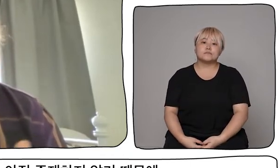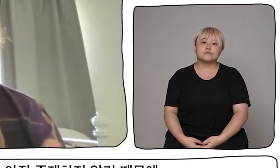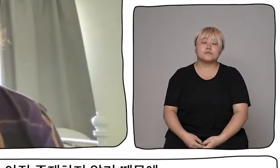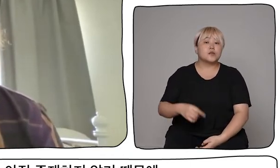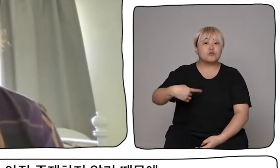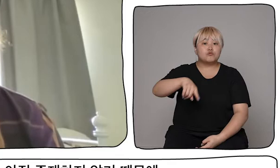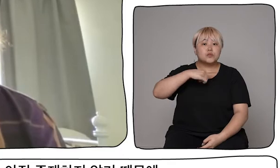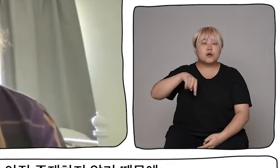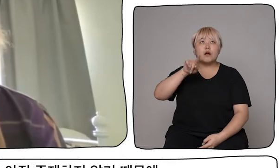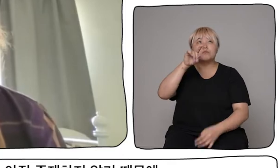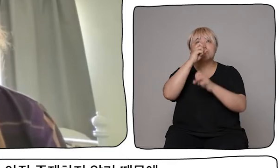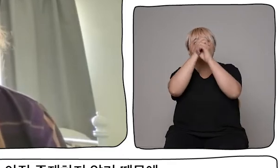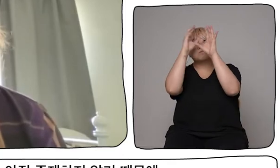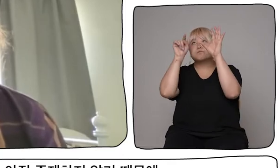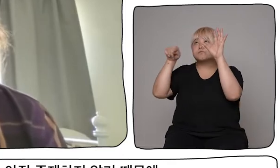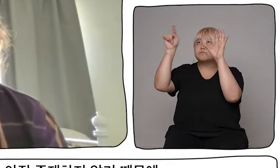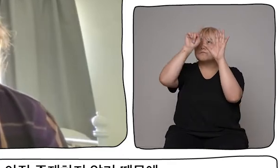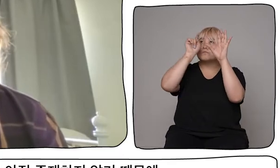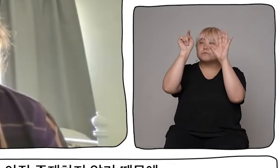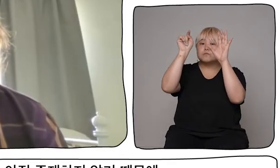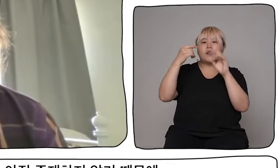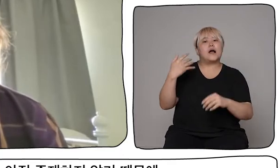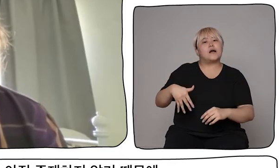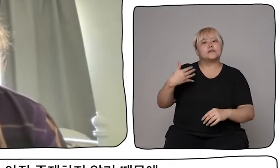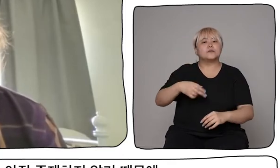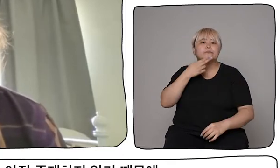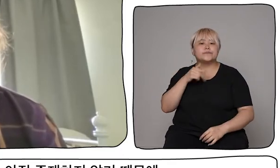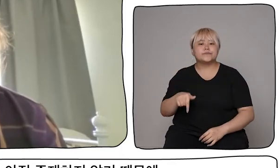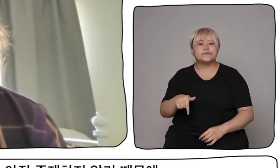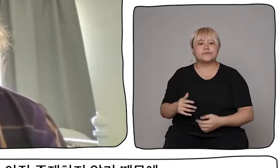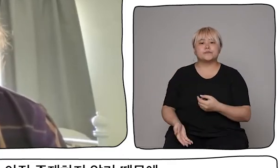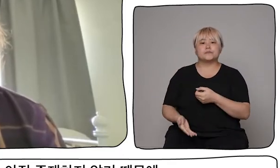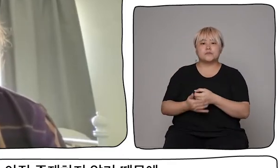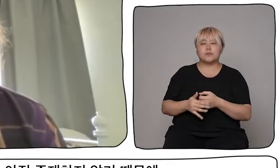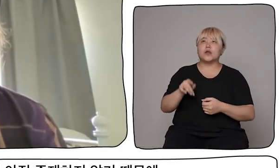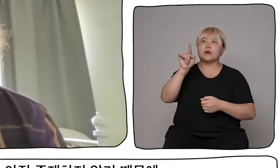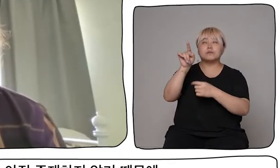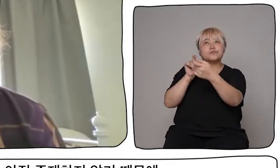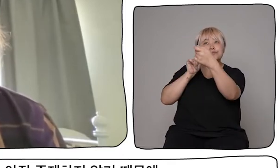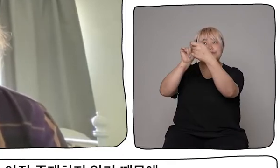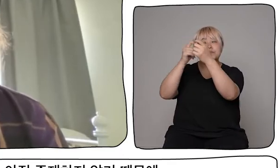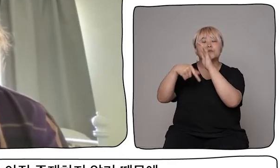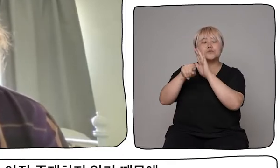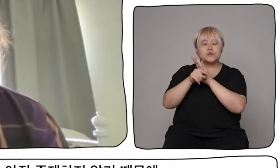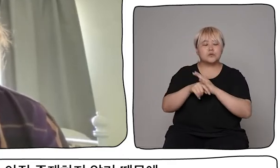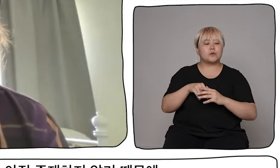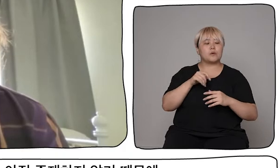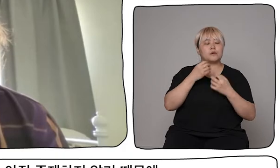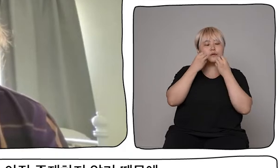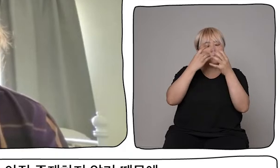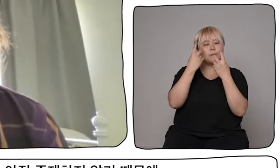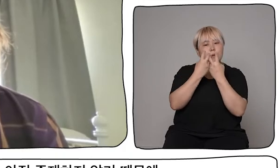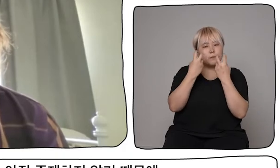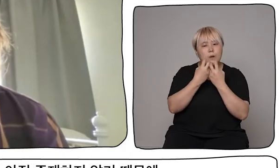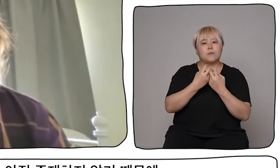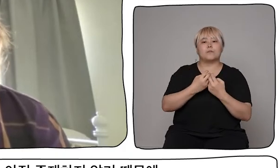exist yet. So we will be researching and developing new access technologies and applications.